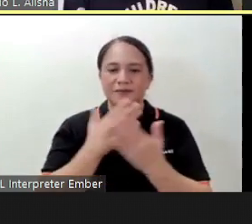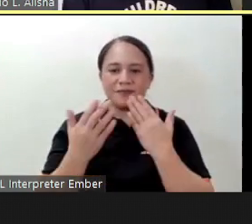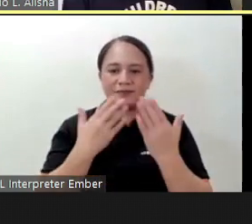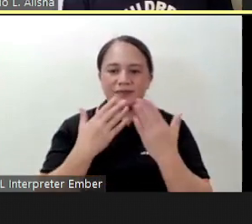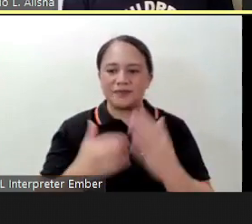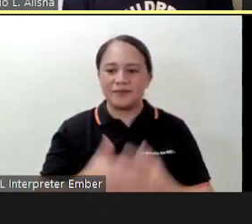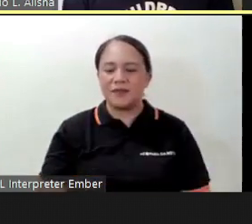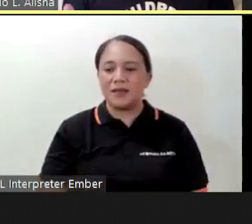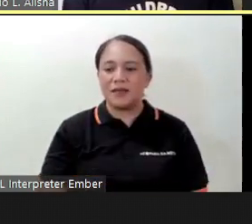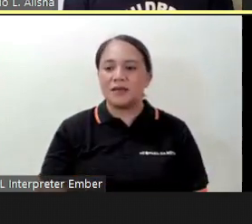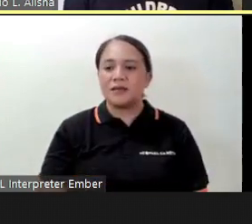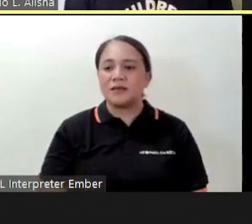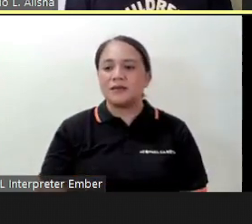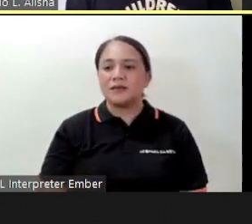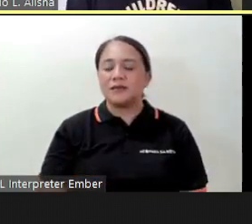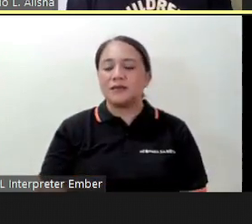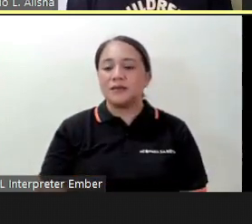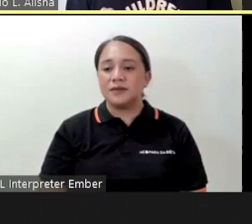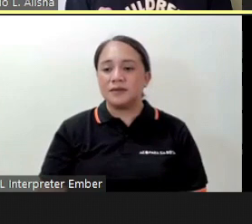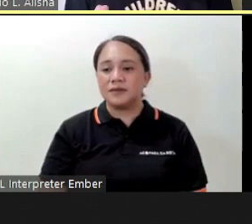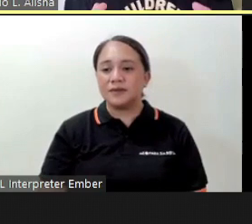at gusto ko sabihin na